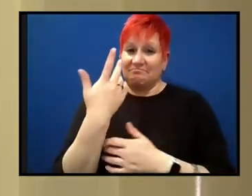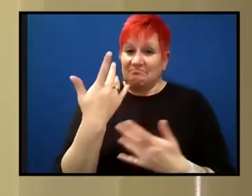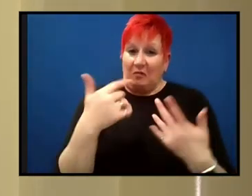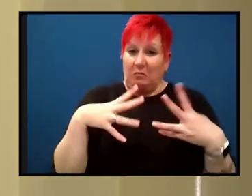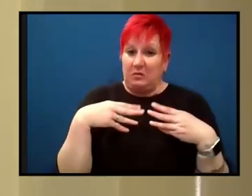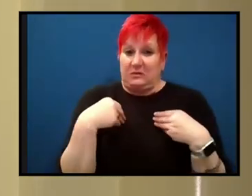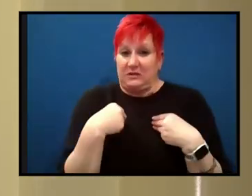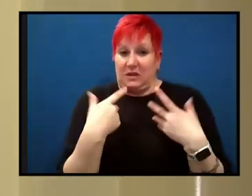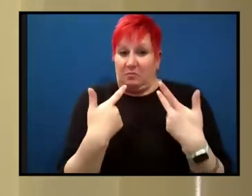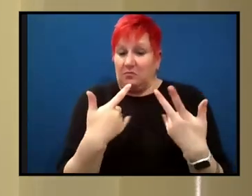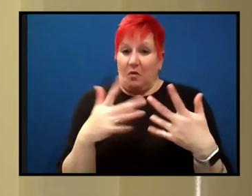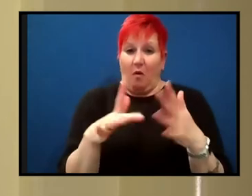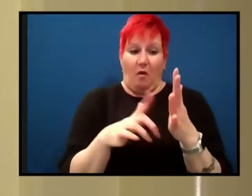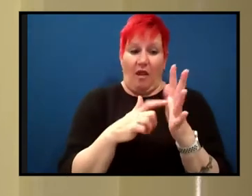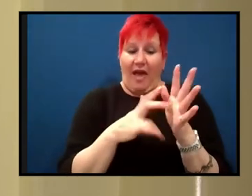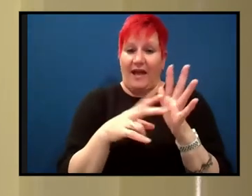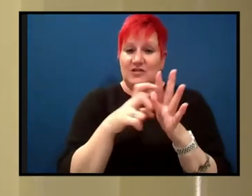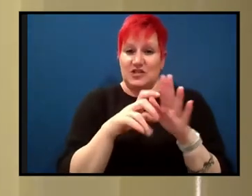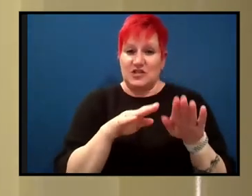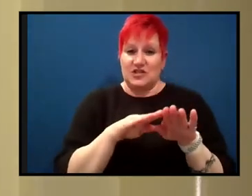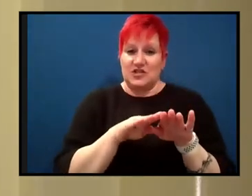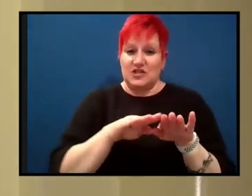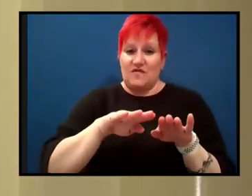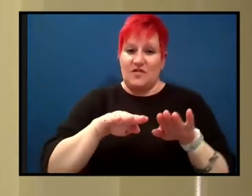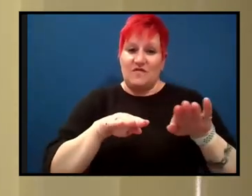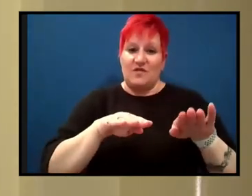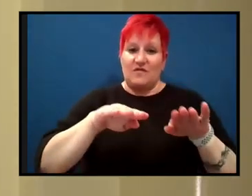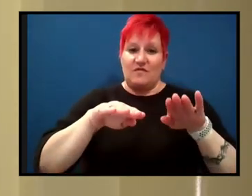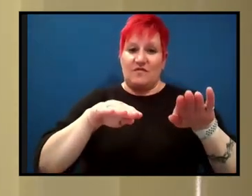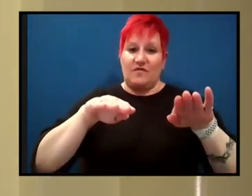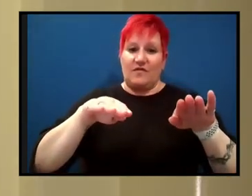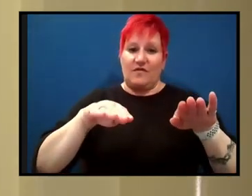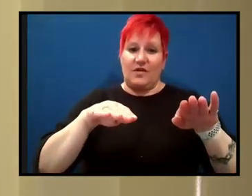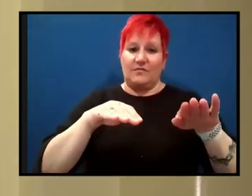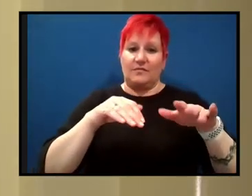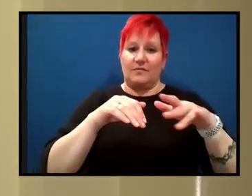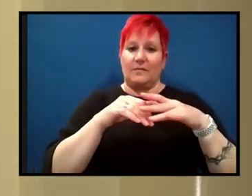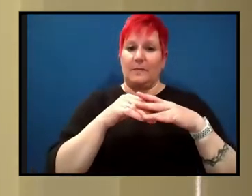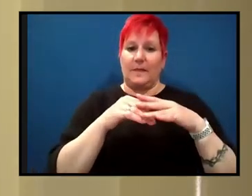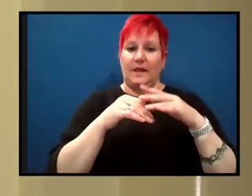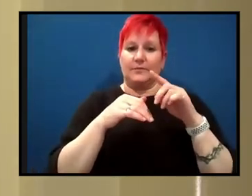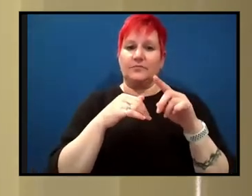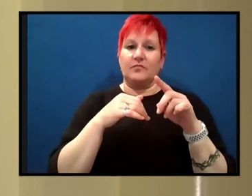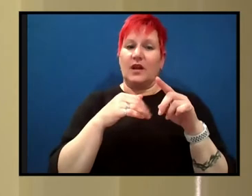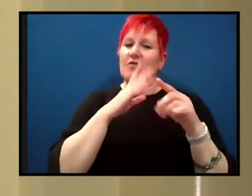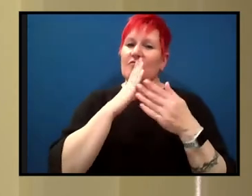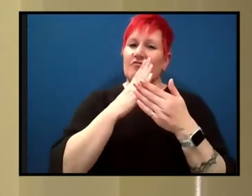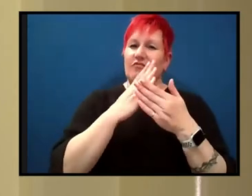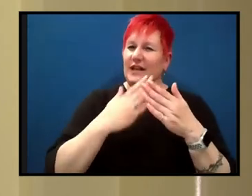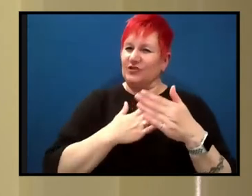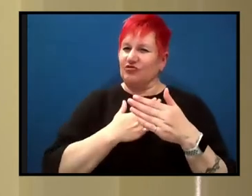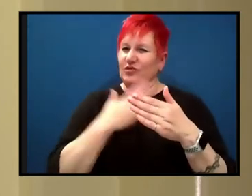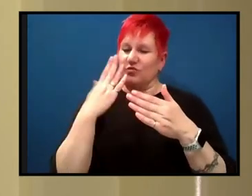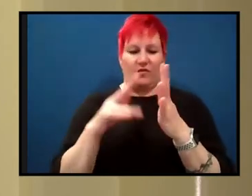yeah, and the land masses shifted. I think that, um, young people are always interested in the earth and how it moves, particularly in volcanoes and